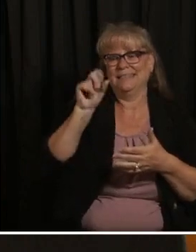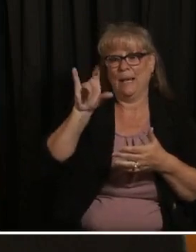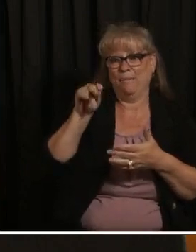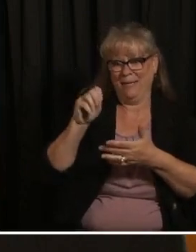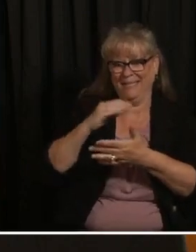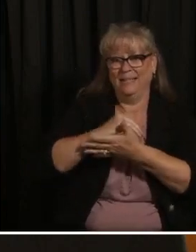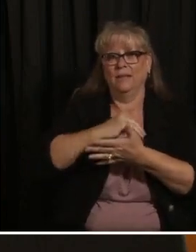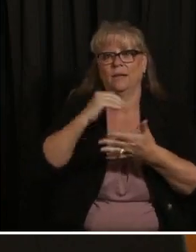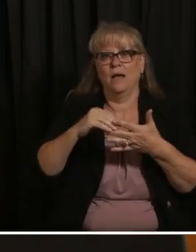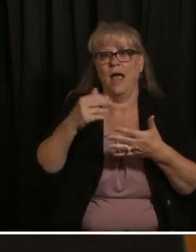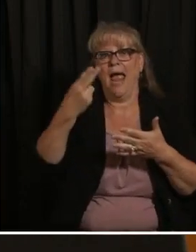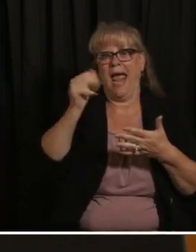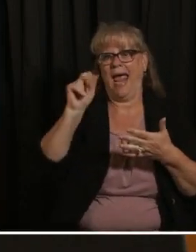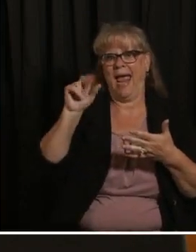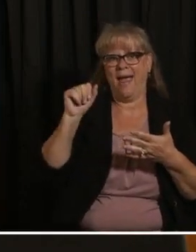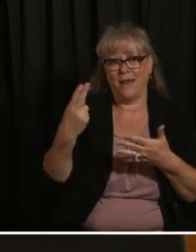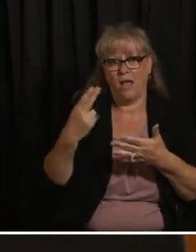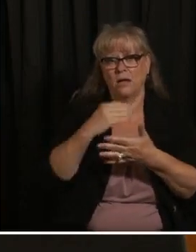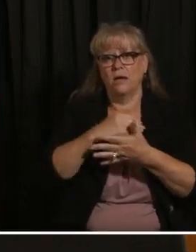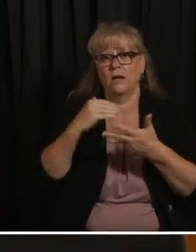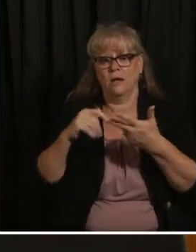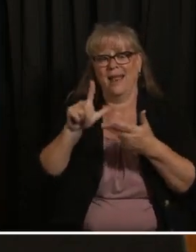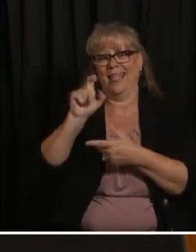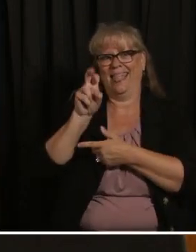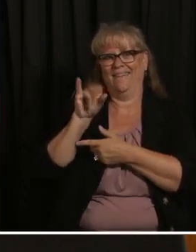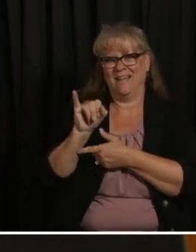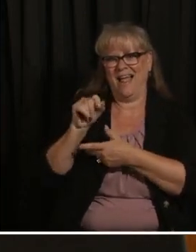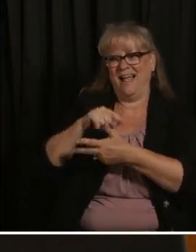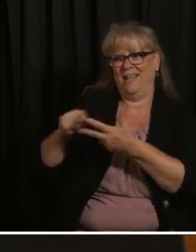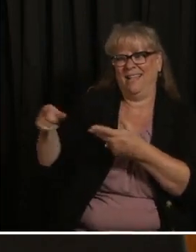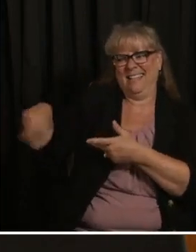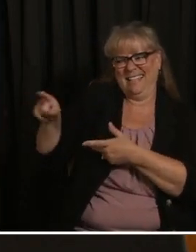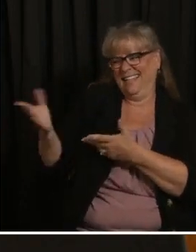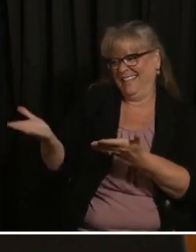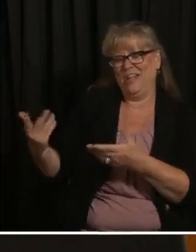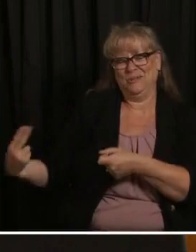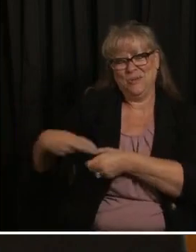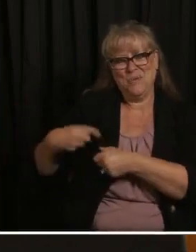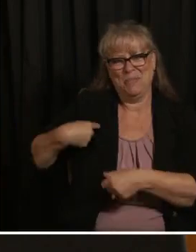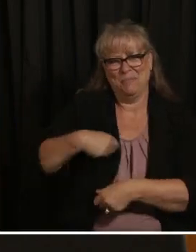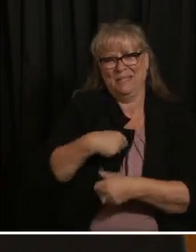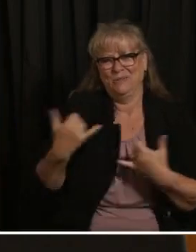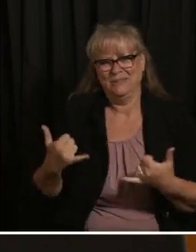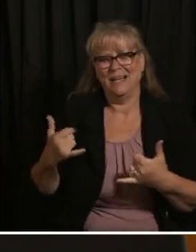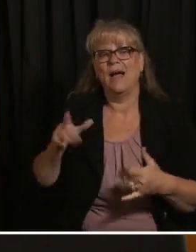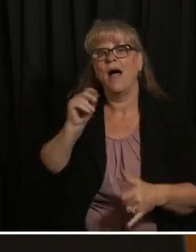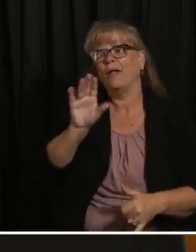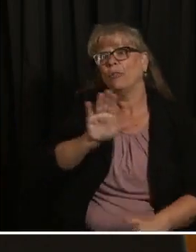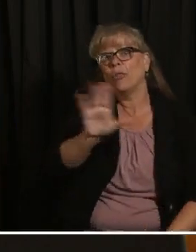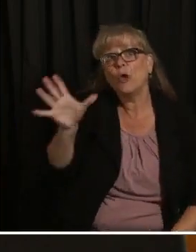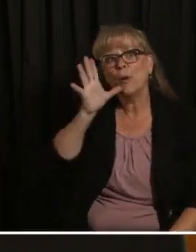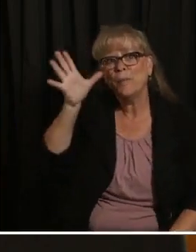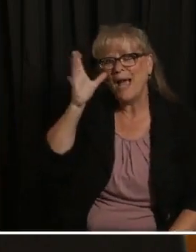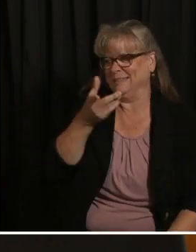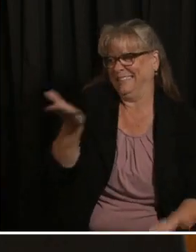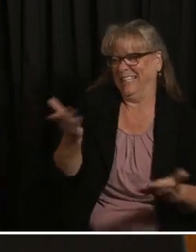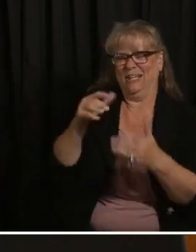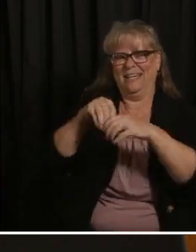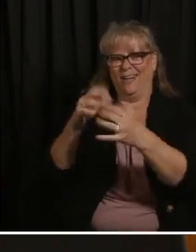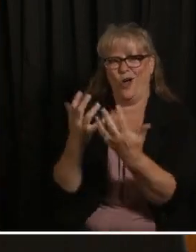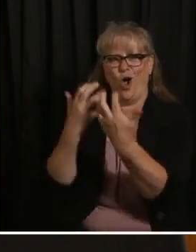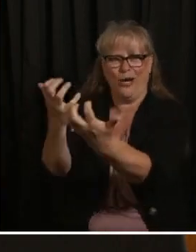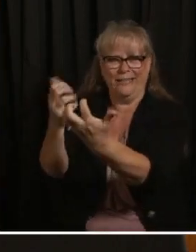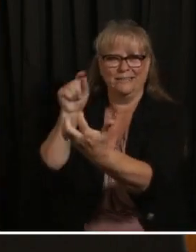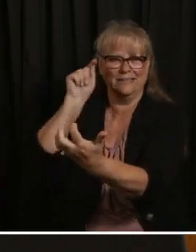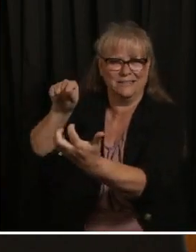please join me on the stage we have their parents here as well with us and I want to welcome Brady and